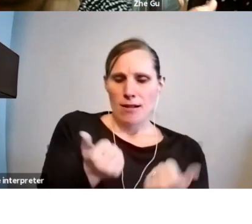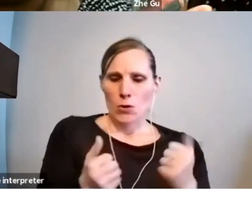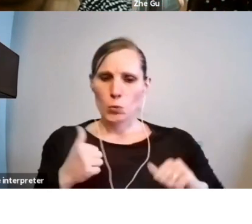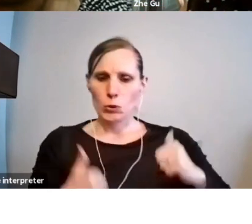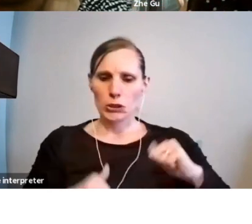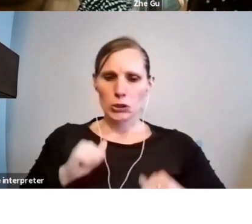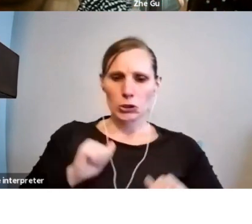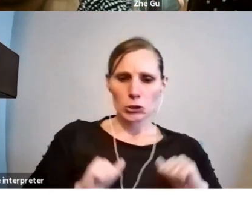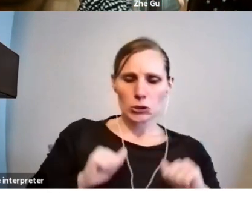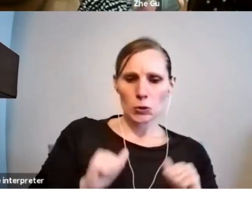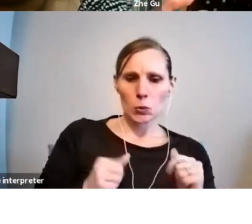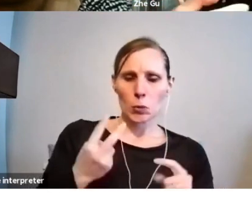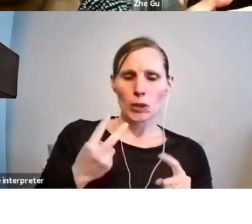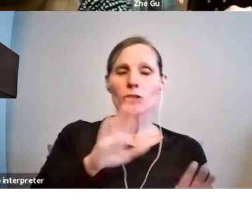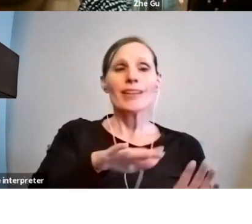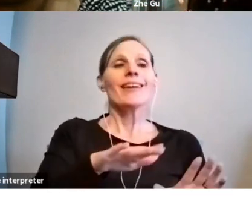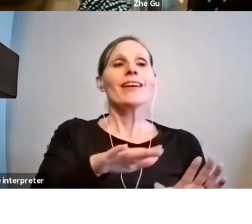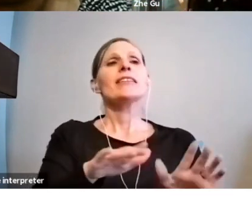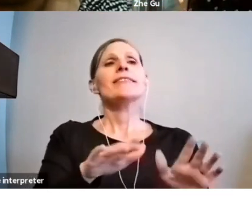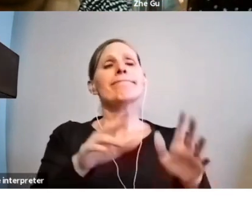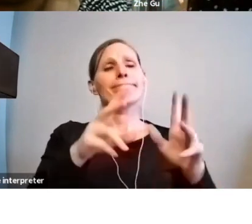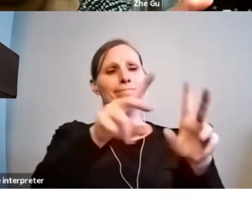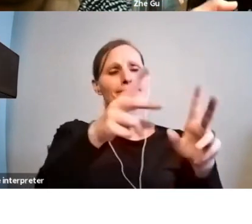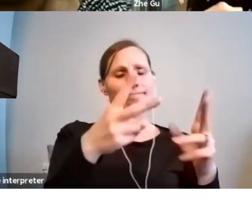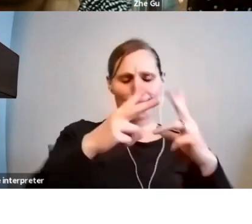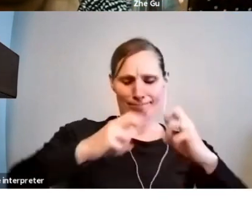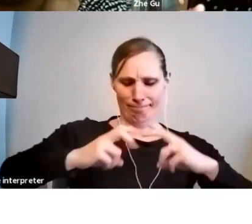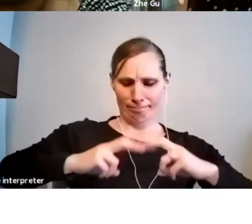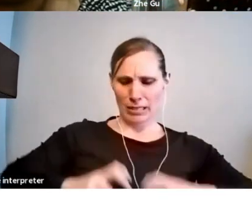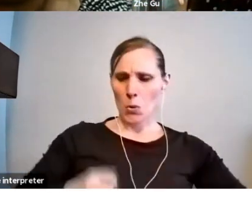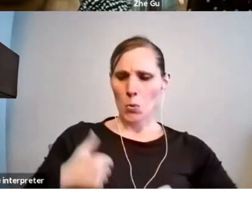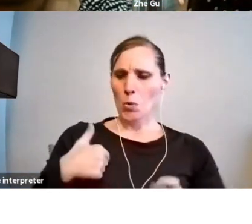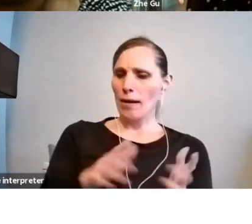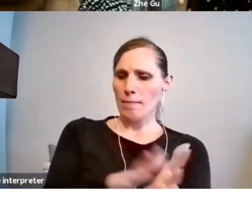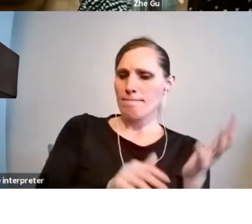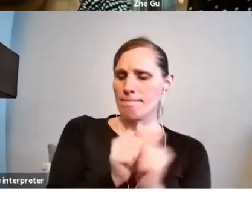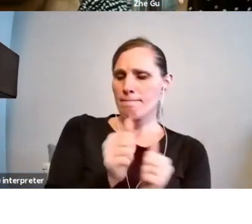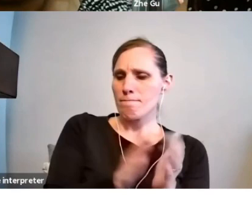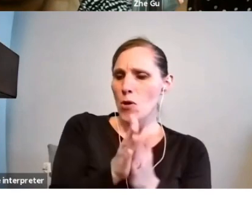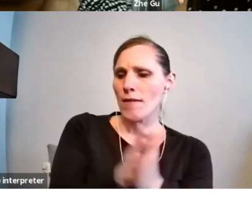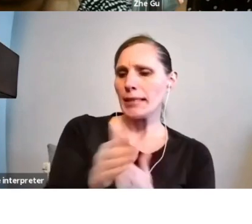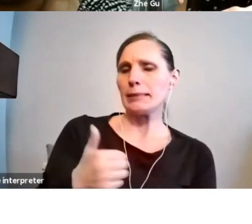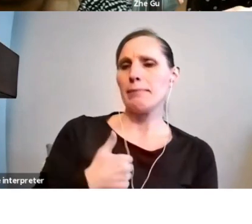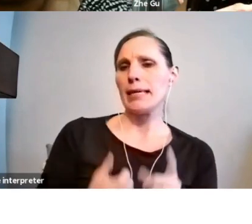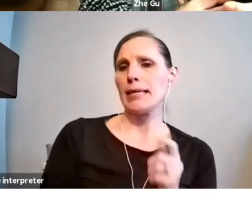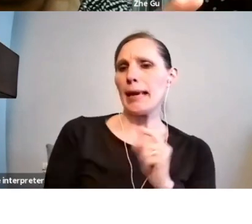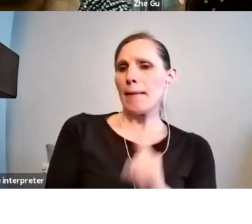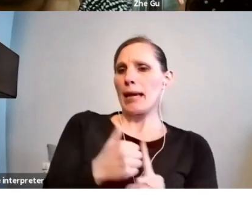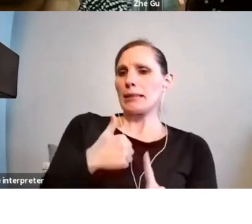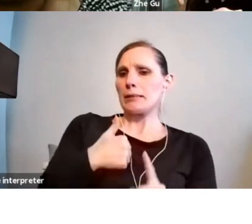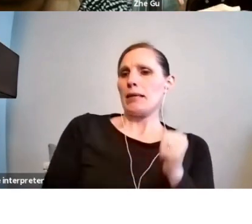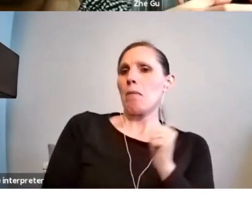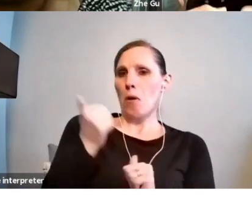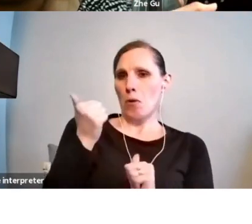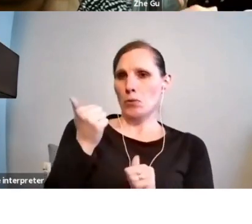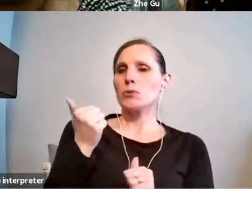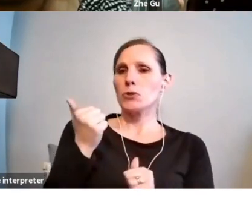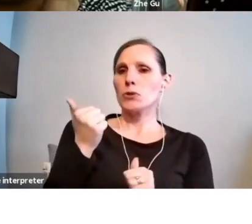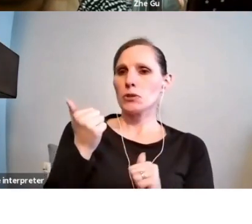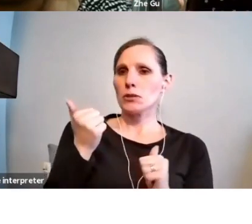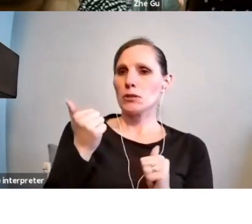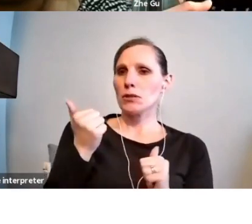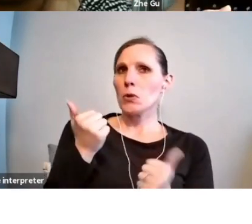about what excites you the most and what you feel is really important and compelling to, um, to take on at this